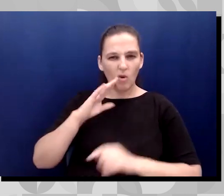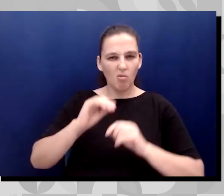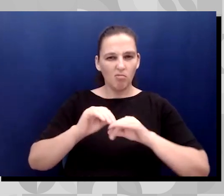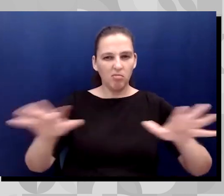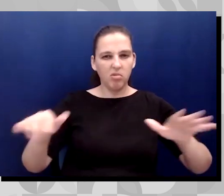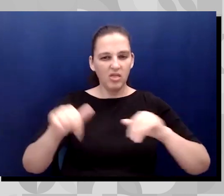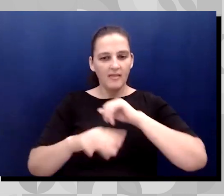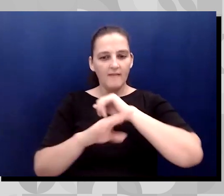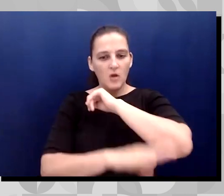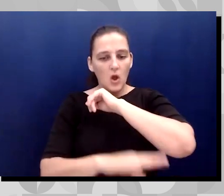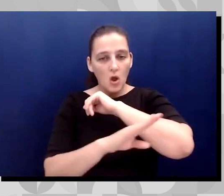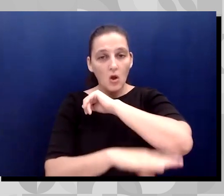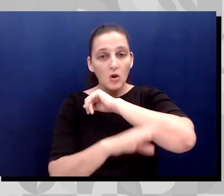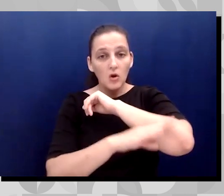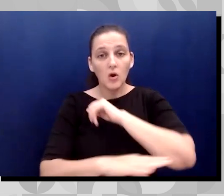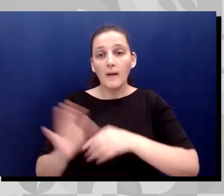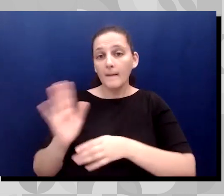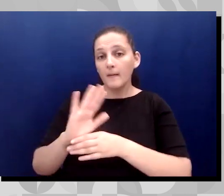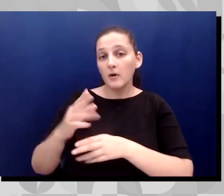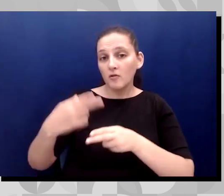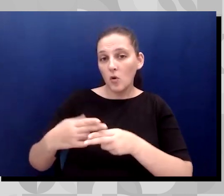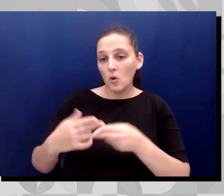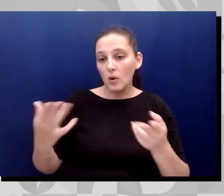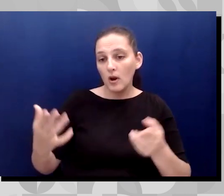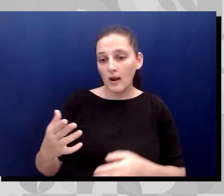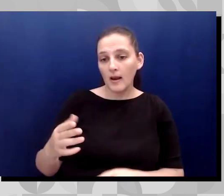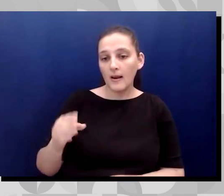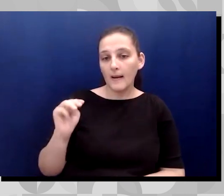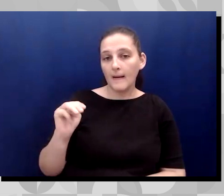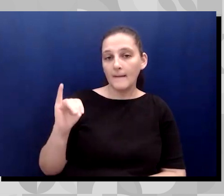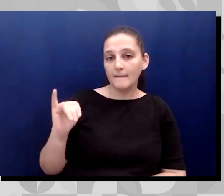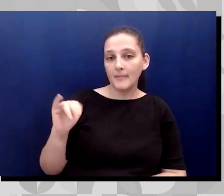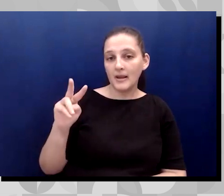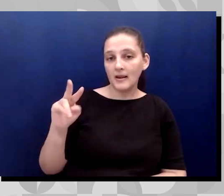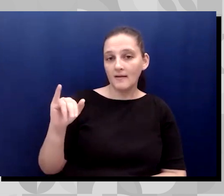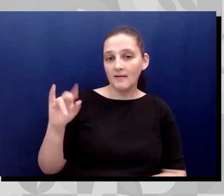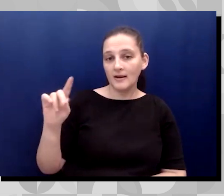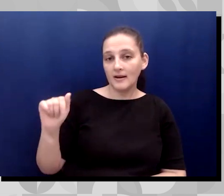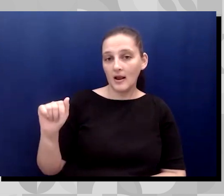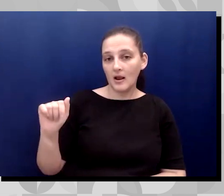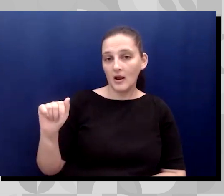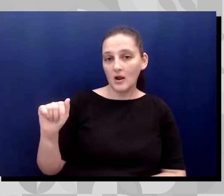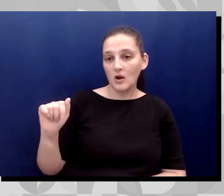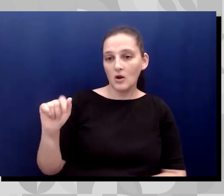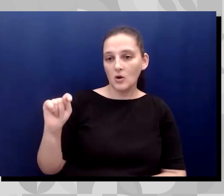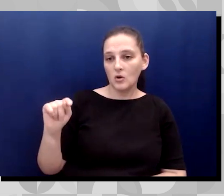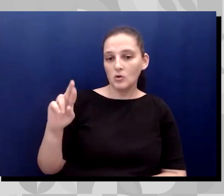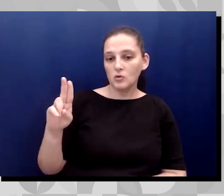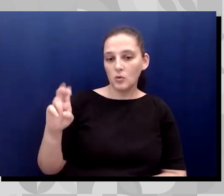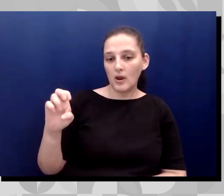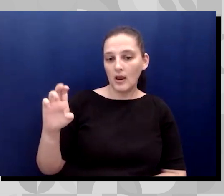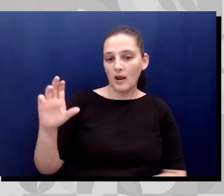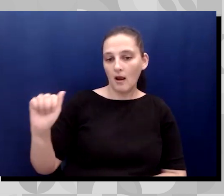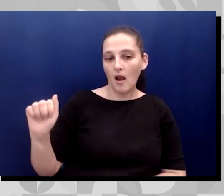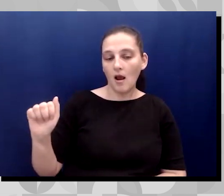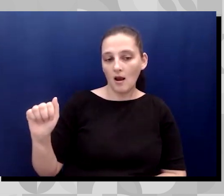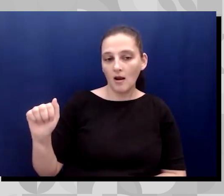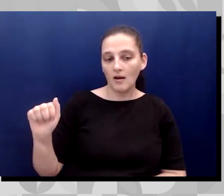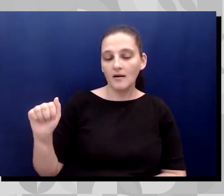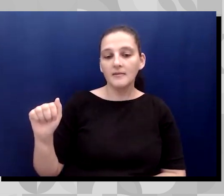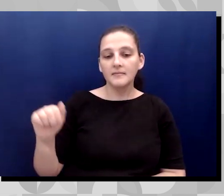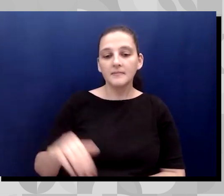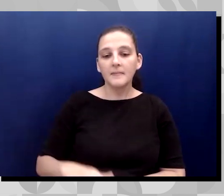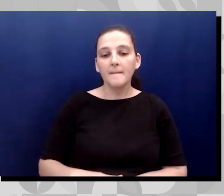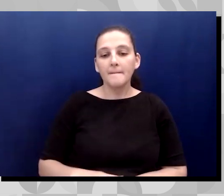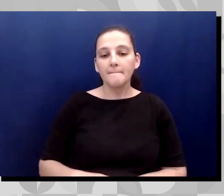called Me Viva Troika. Me I do produce my